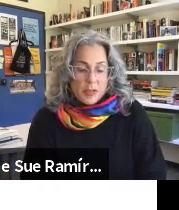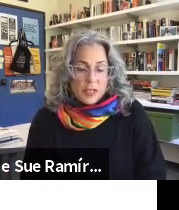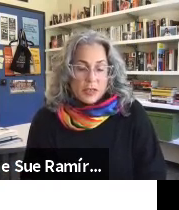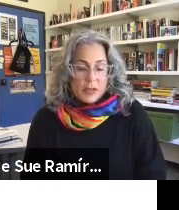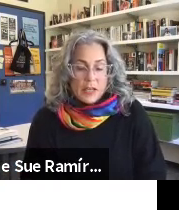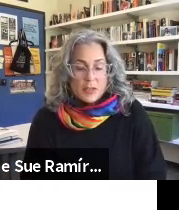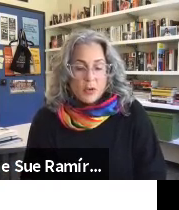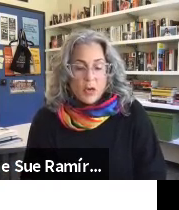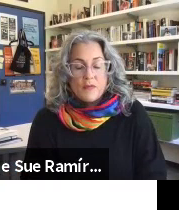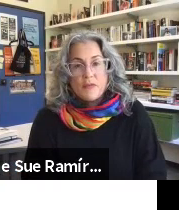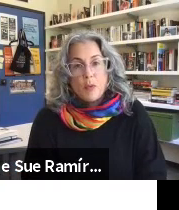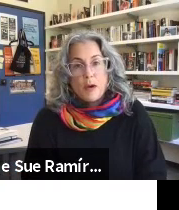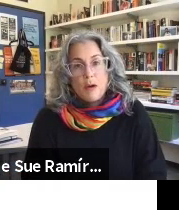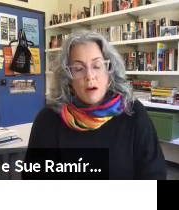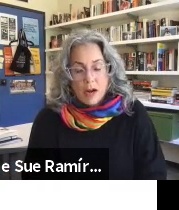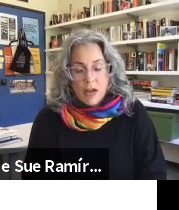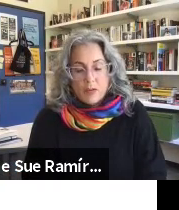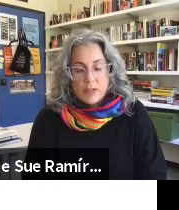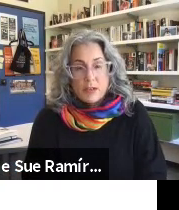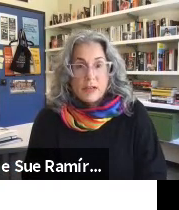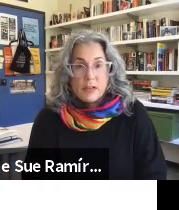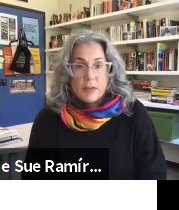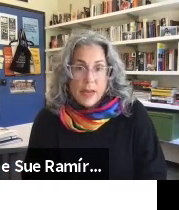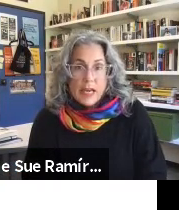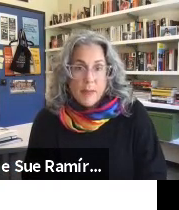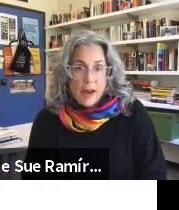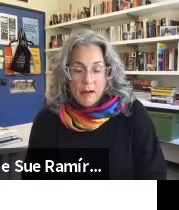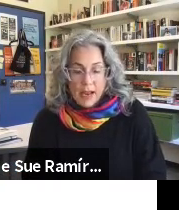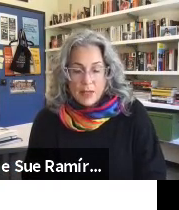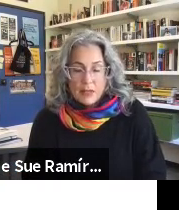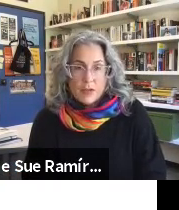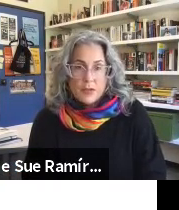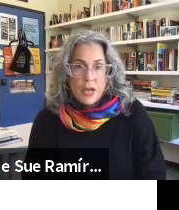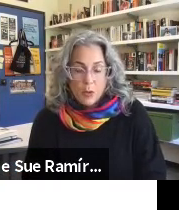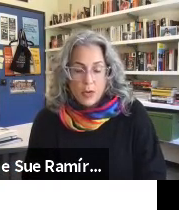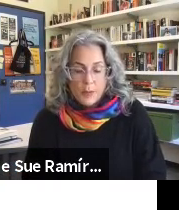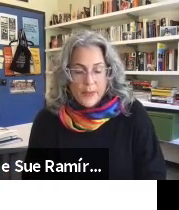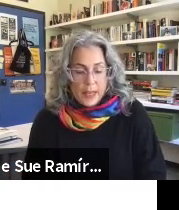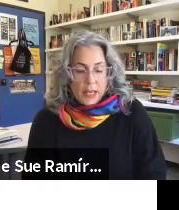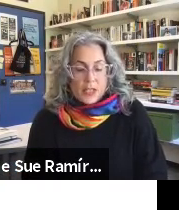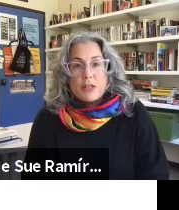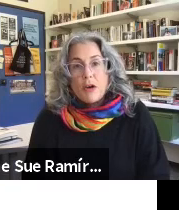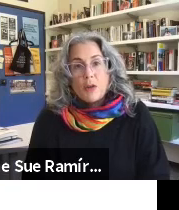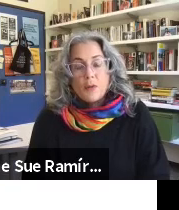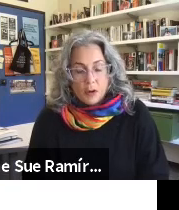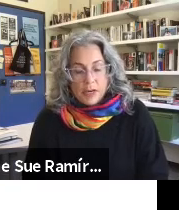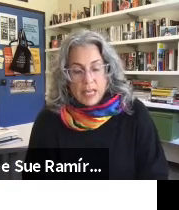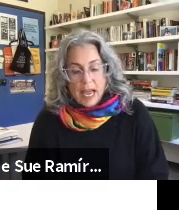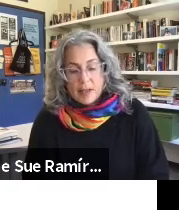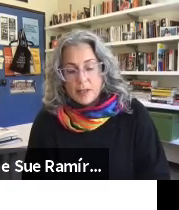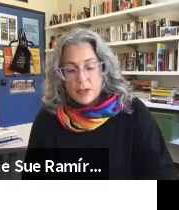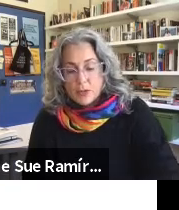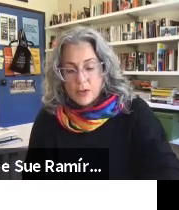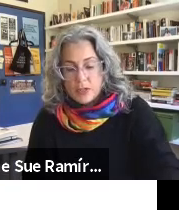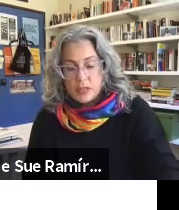museums in particular as troves of quote archival materials made by our ancestors unquote she's called for